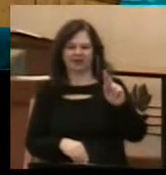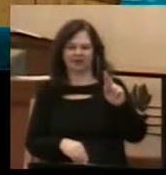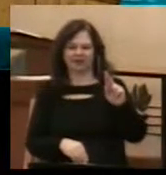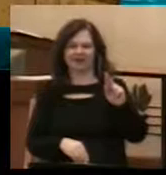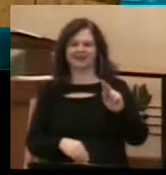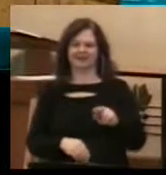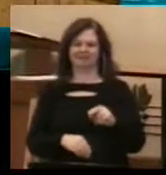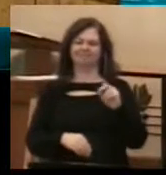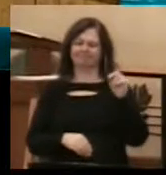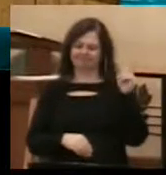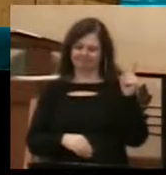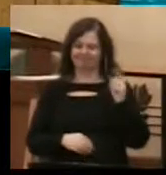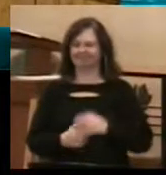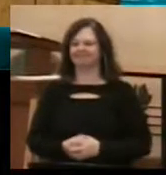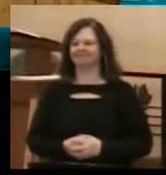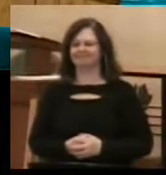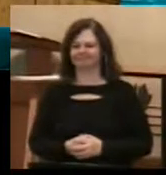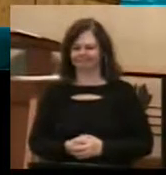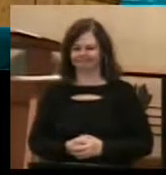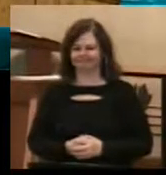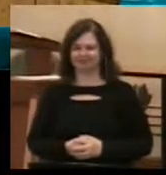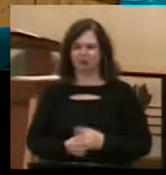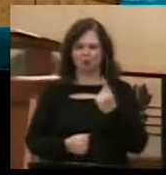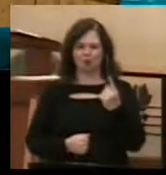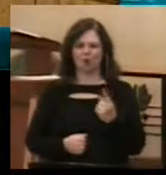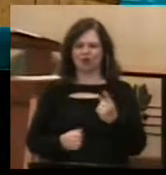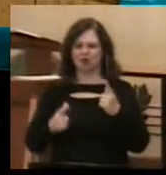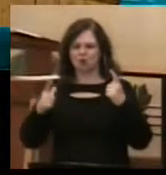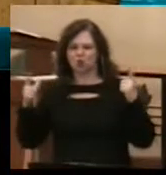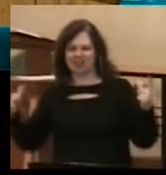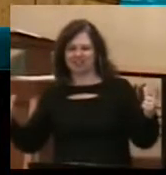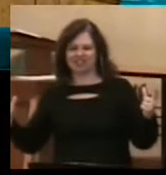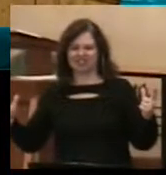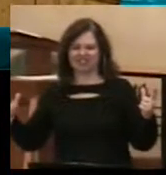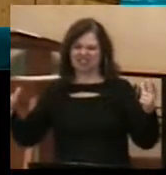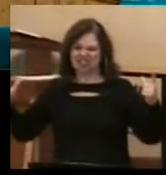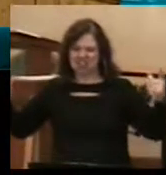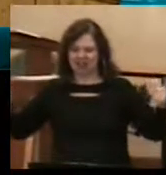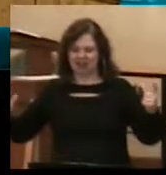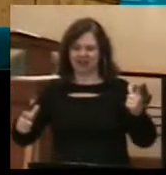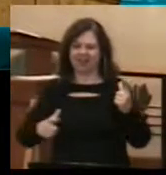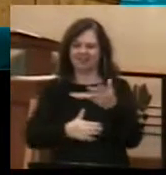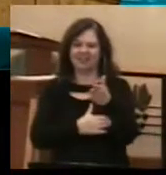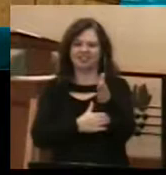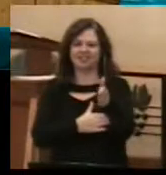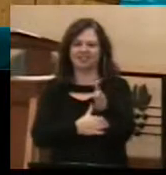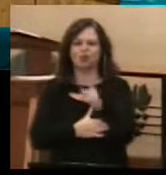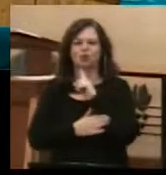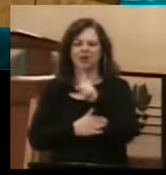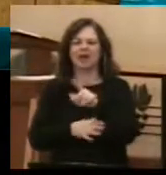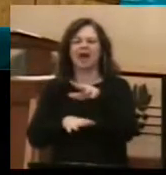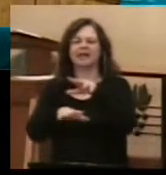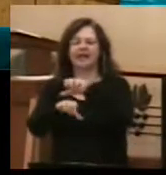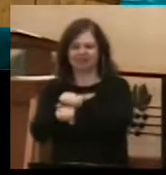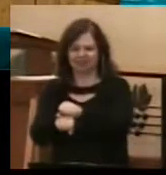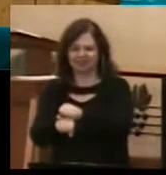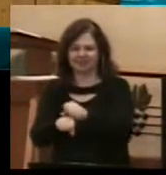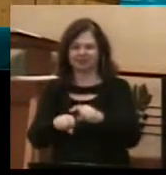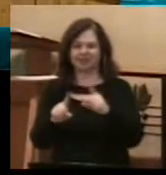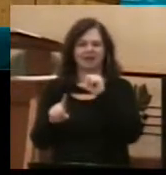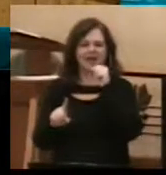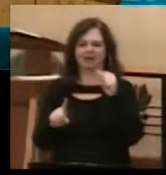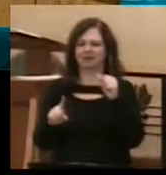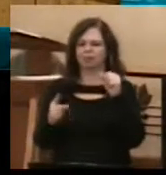Well, one great and giant fish is quite a catch, but it is not the center of our